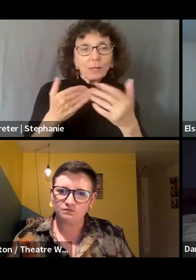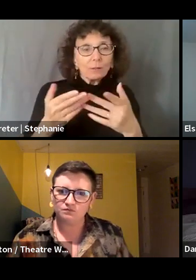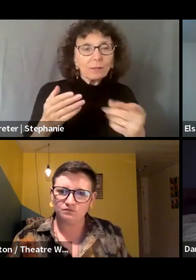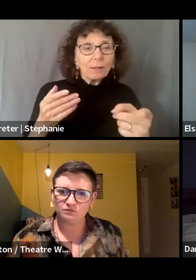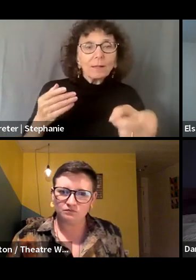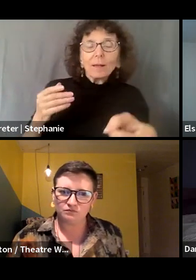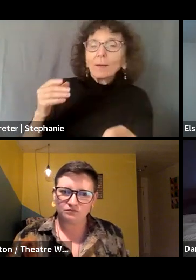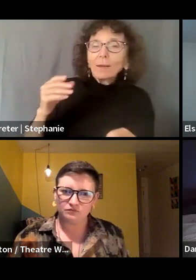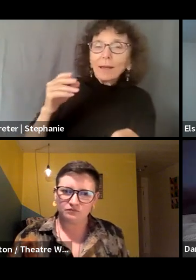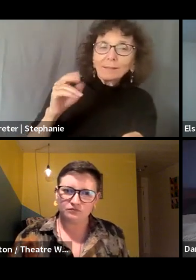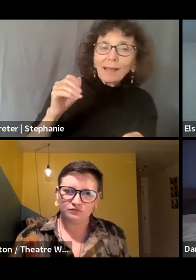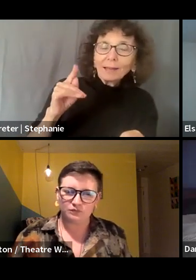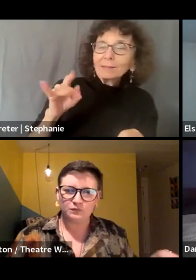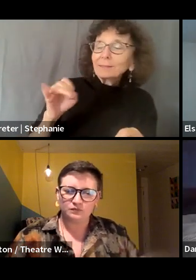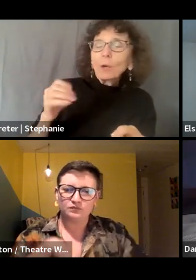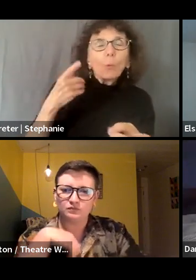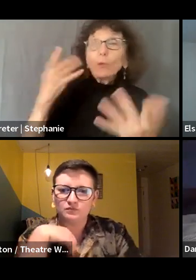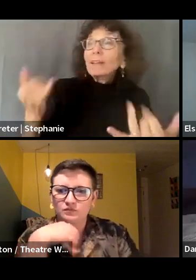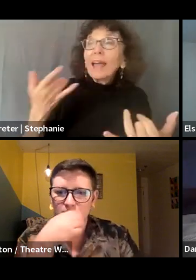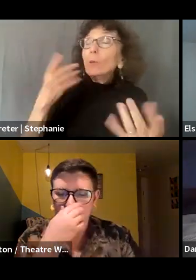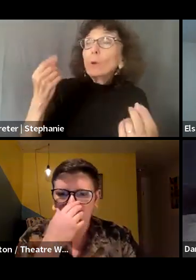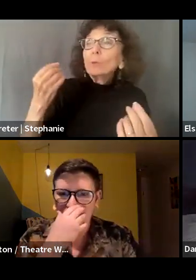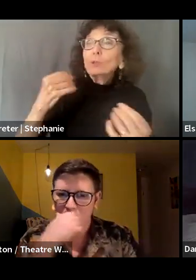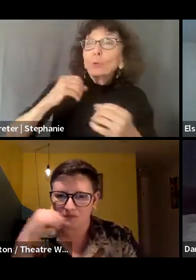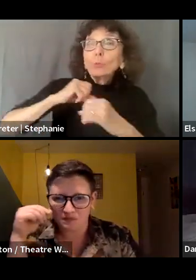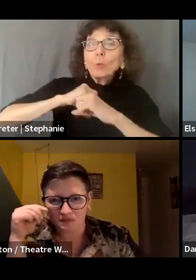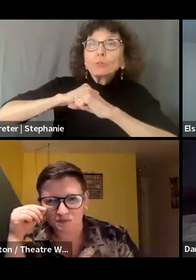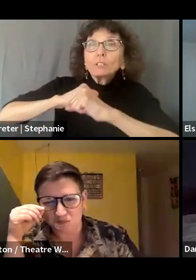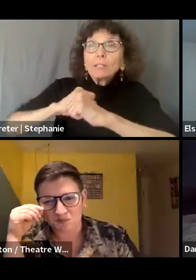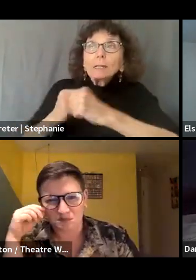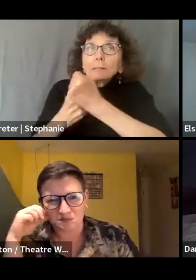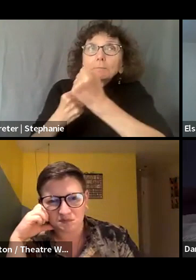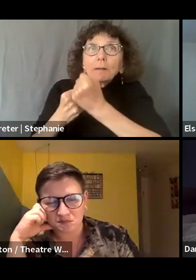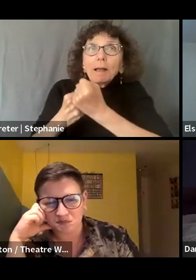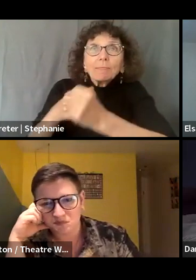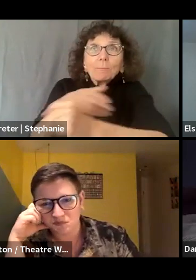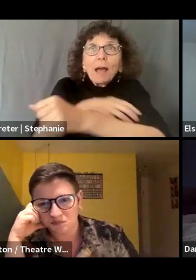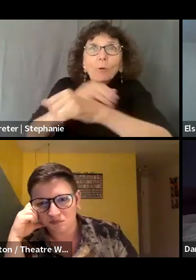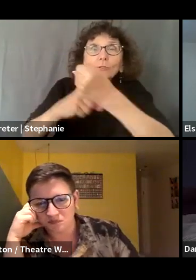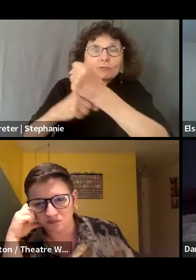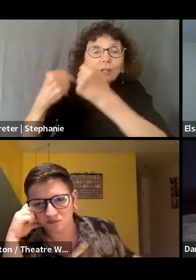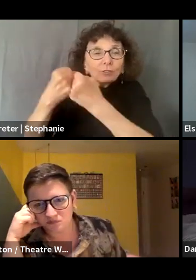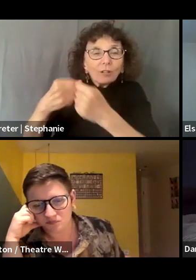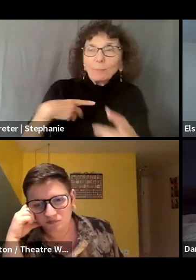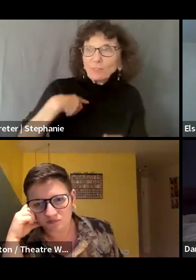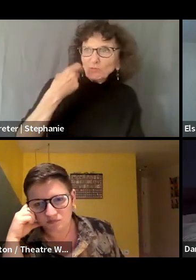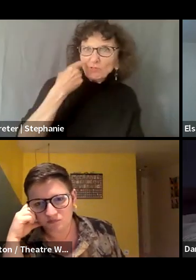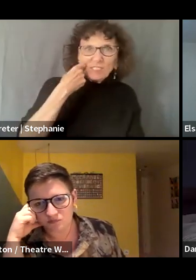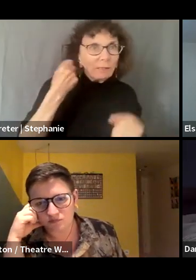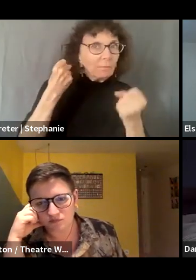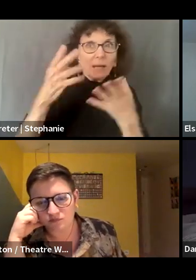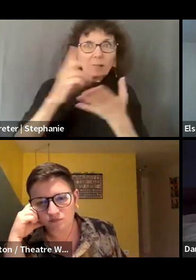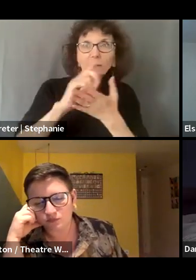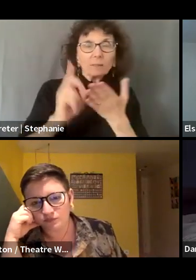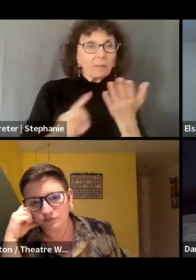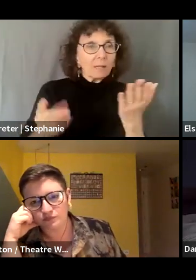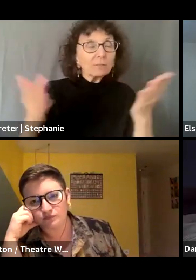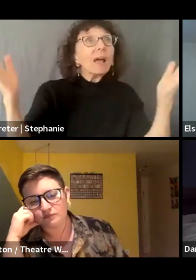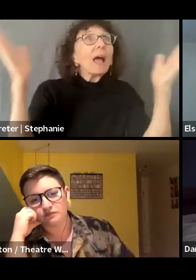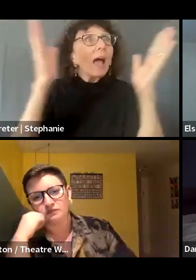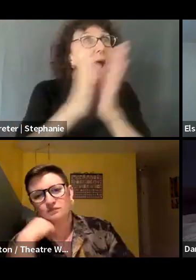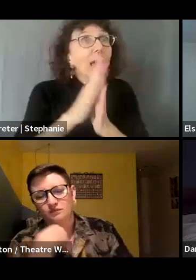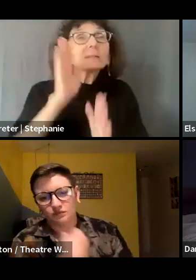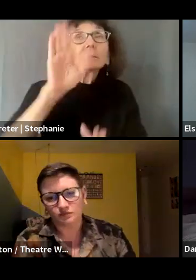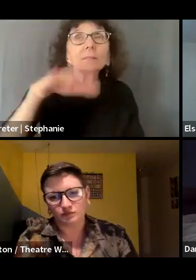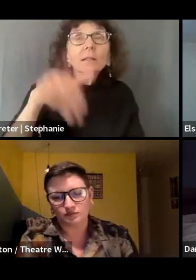structure. Sure. I mean, there are many, many instances of designers, especially recently who have asked explicitly to